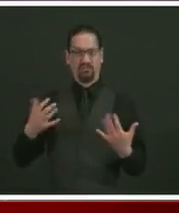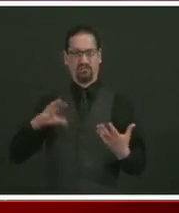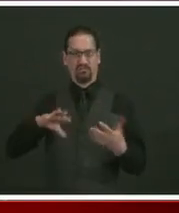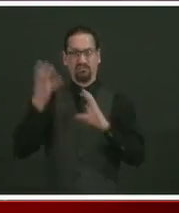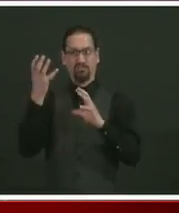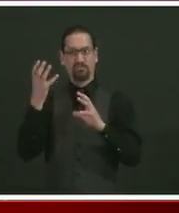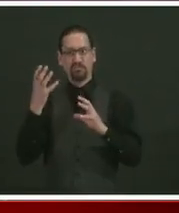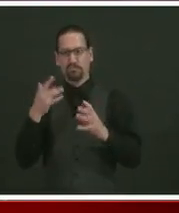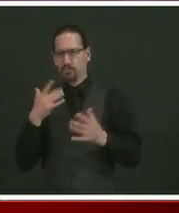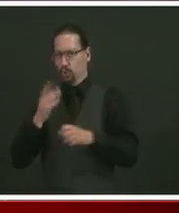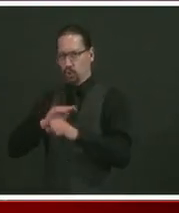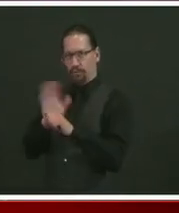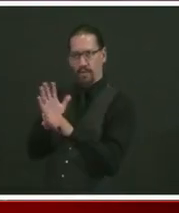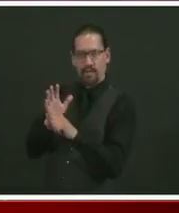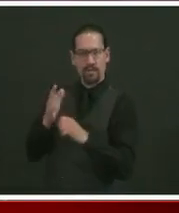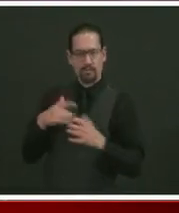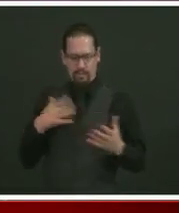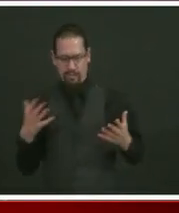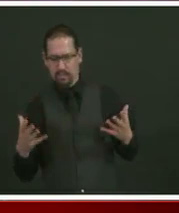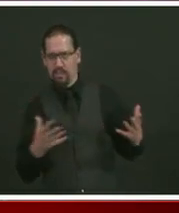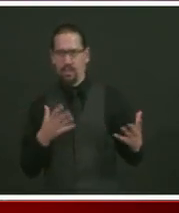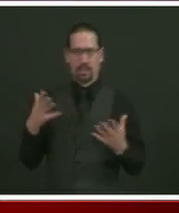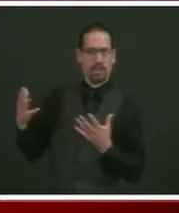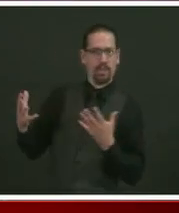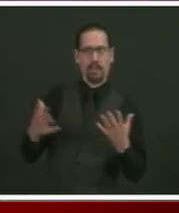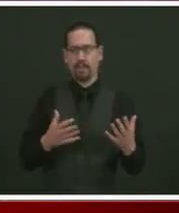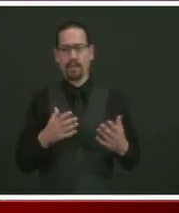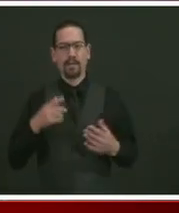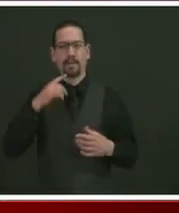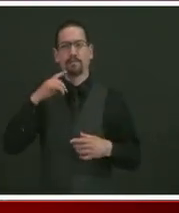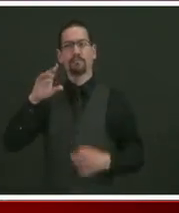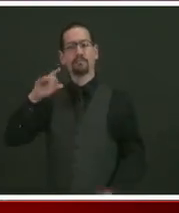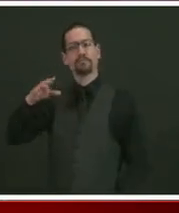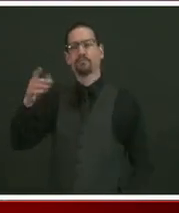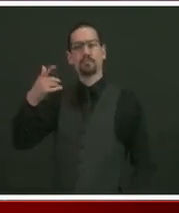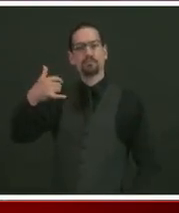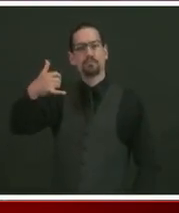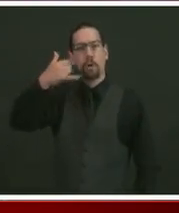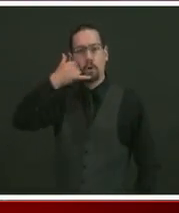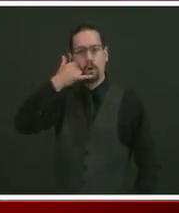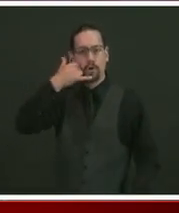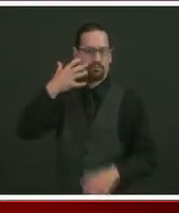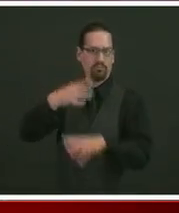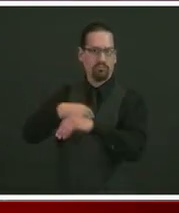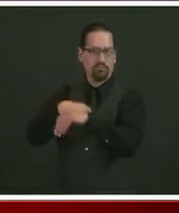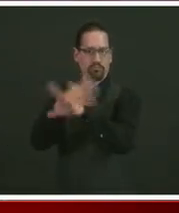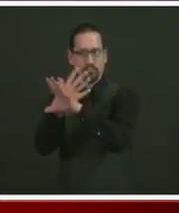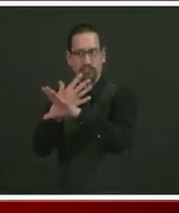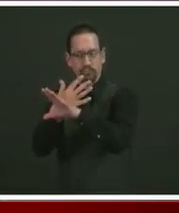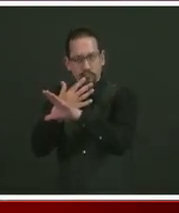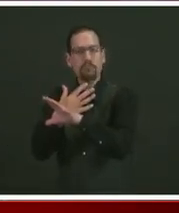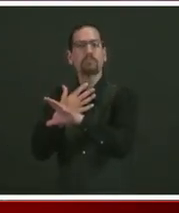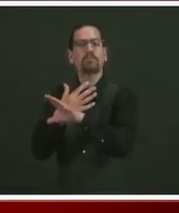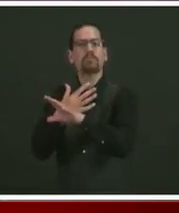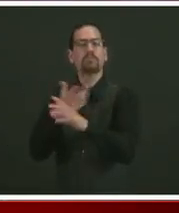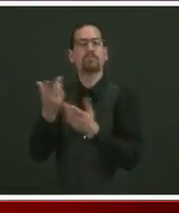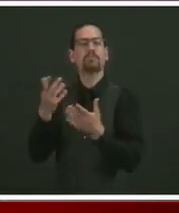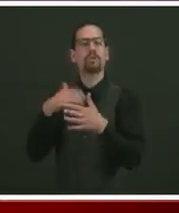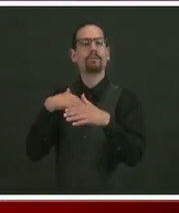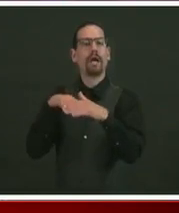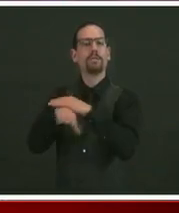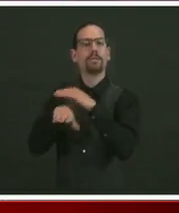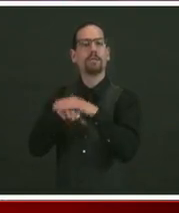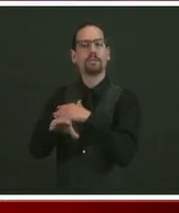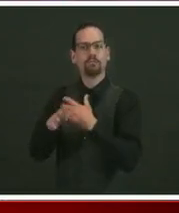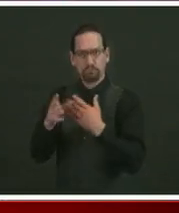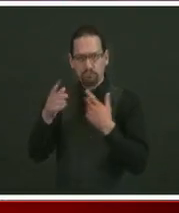It has turned out that through that innovation, like a lot of innovations we're seeing, it's a great